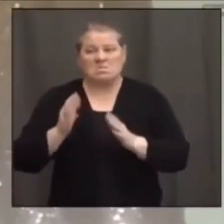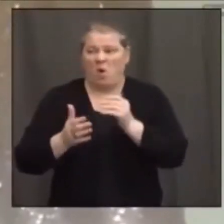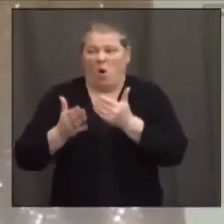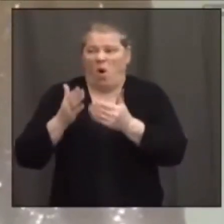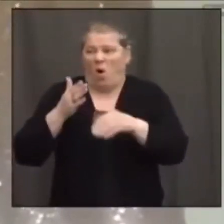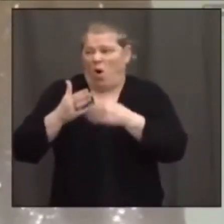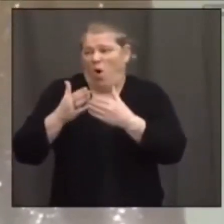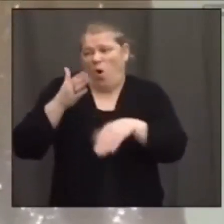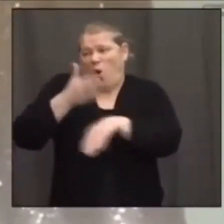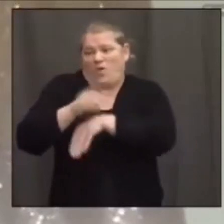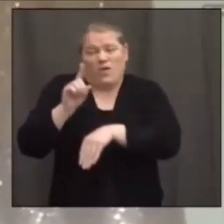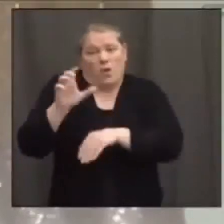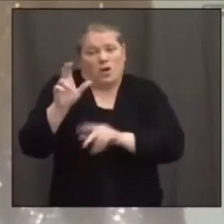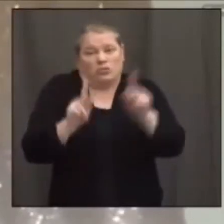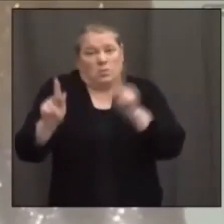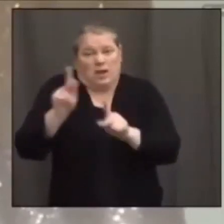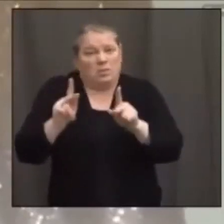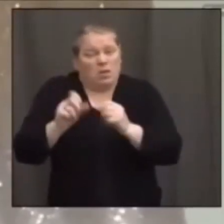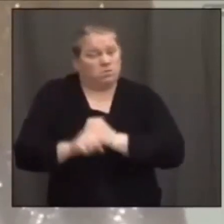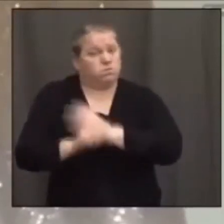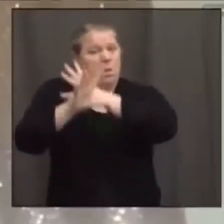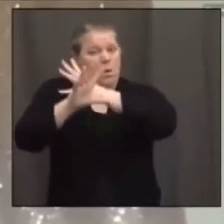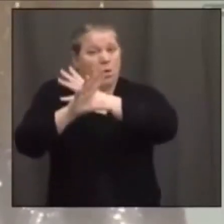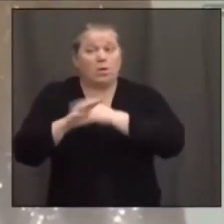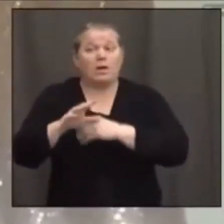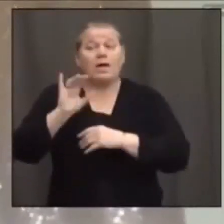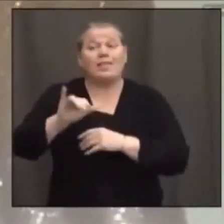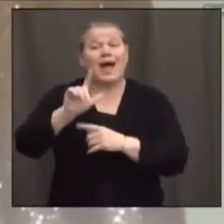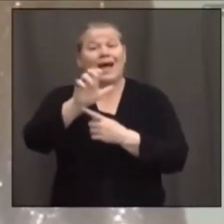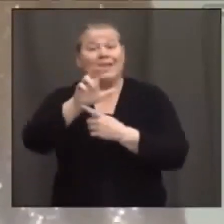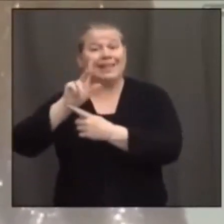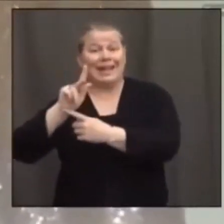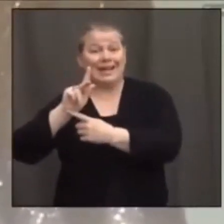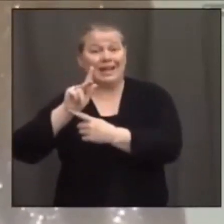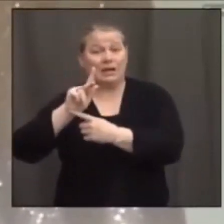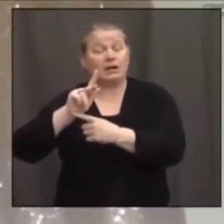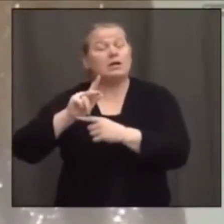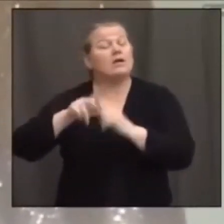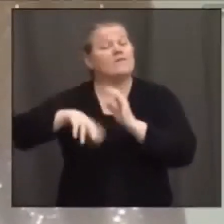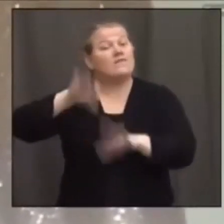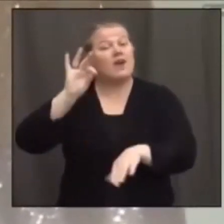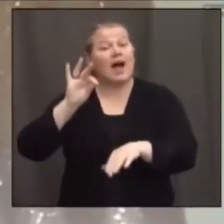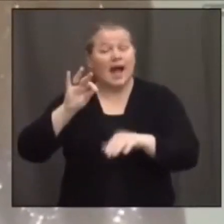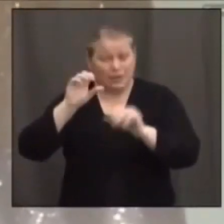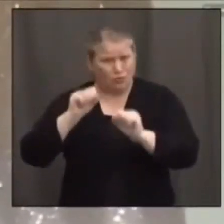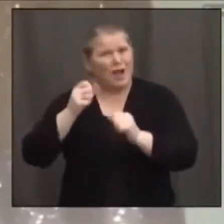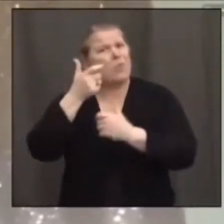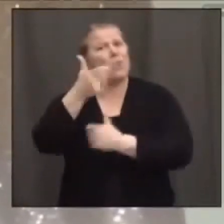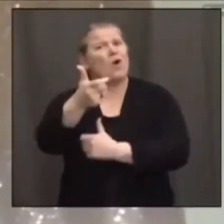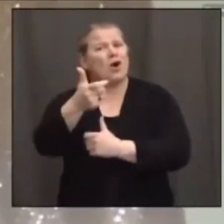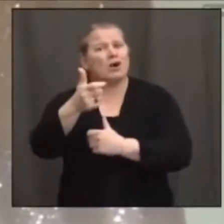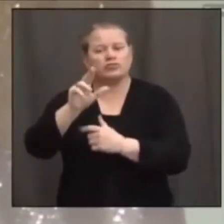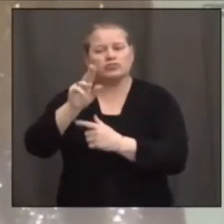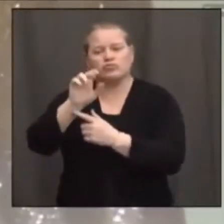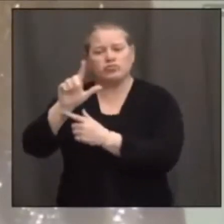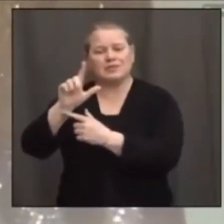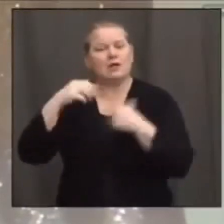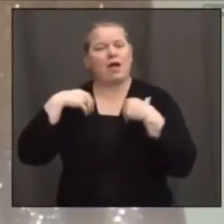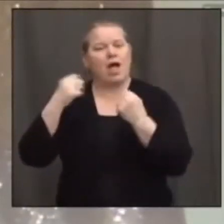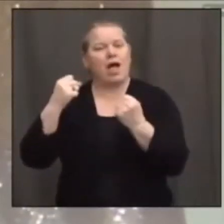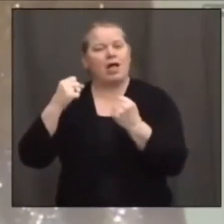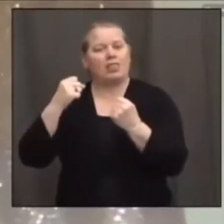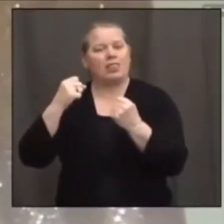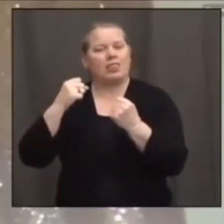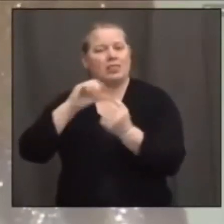on the front of the Bristol Health website. Right now you can find that link, and I recommend anybody check it out and look at it and get some